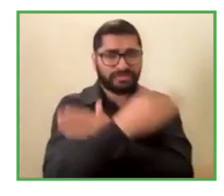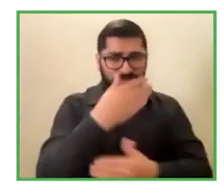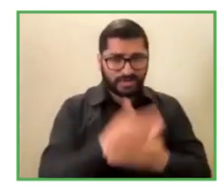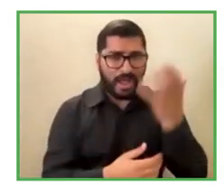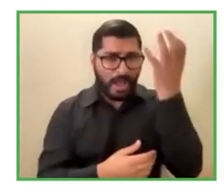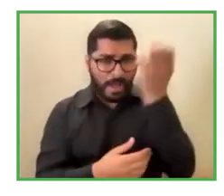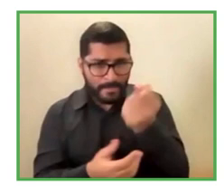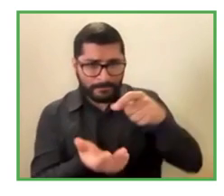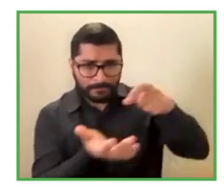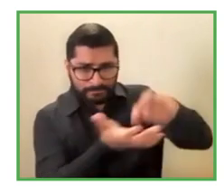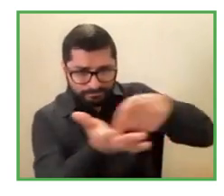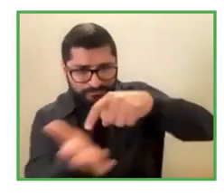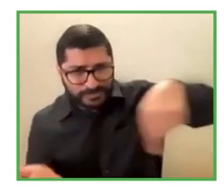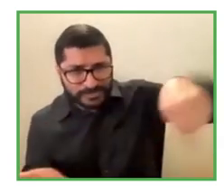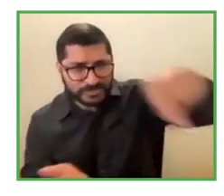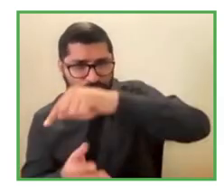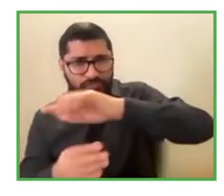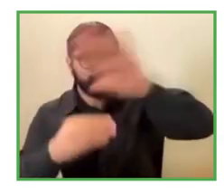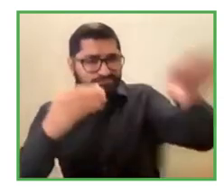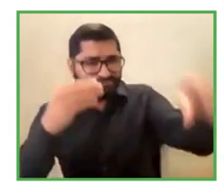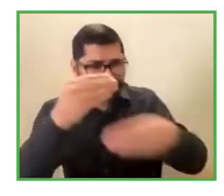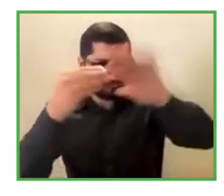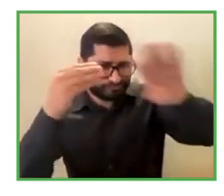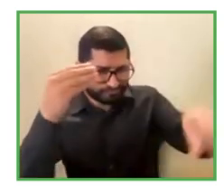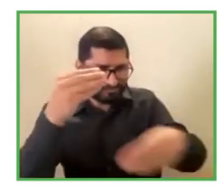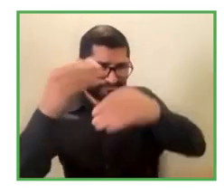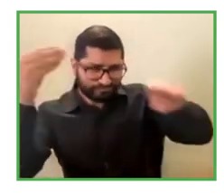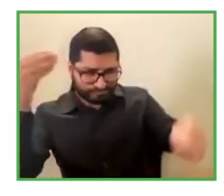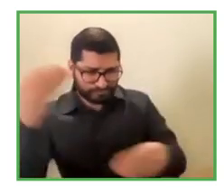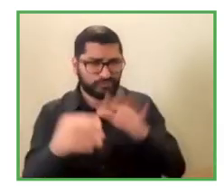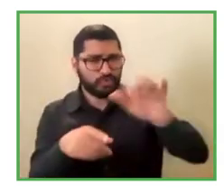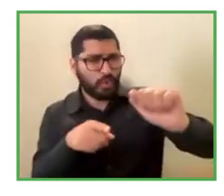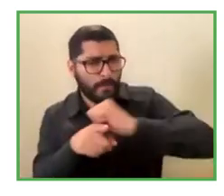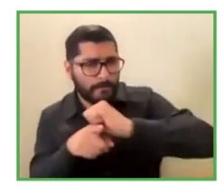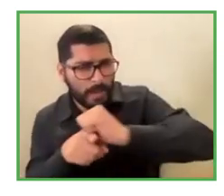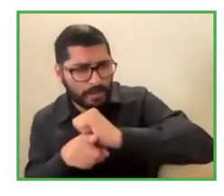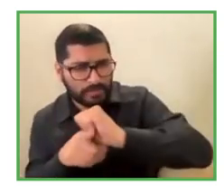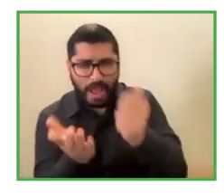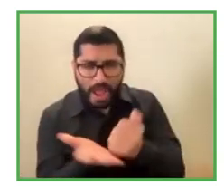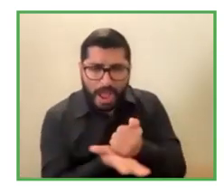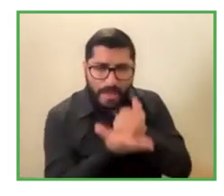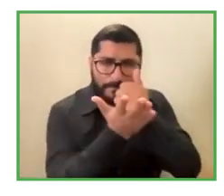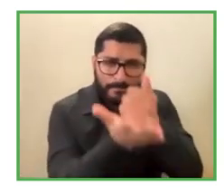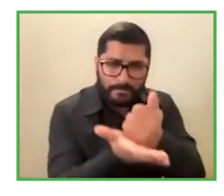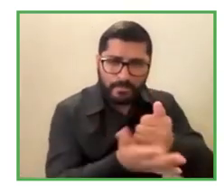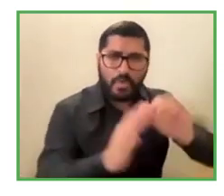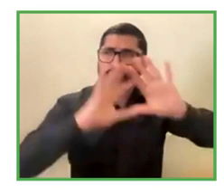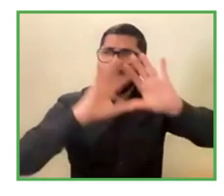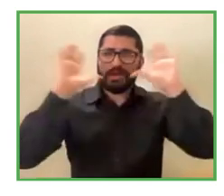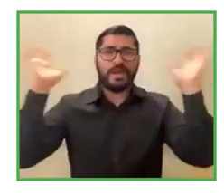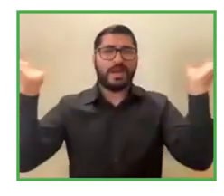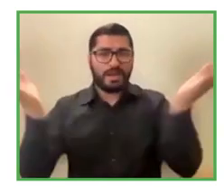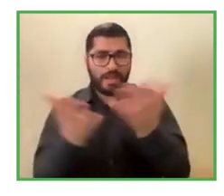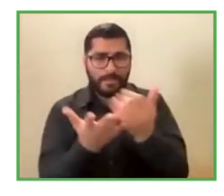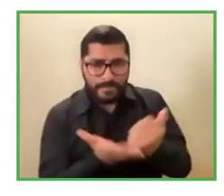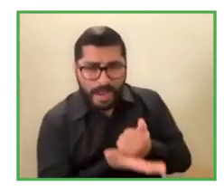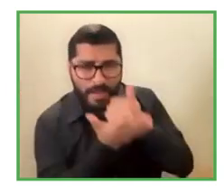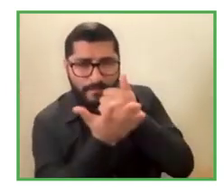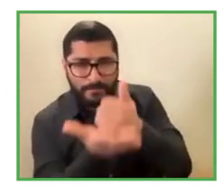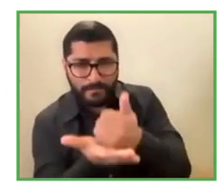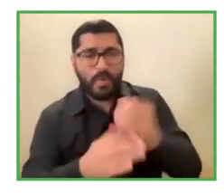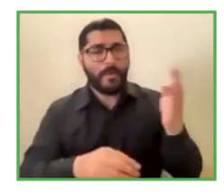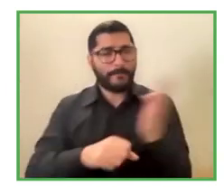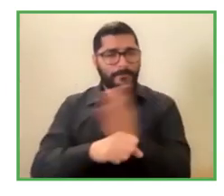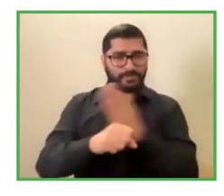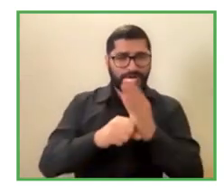branches or the dealerships are the ones that also get on involved in this and this program. So it's a